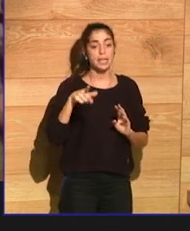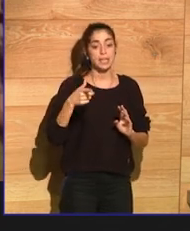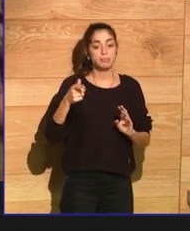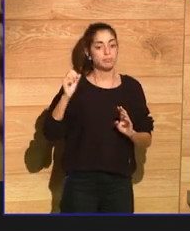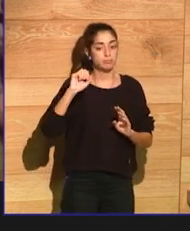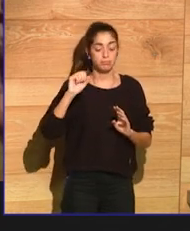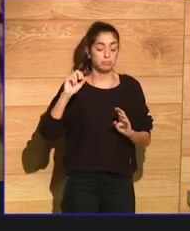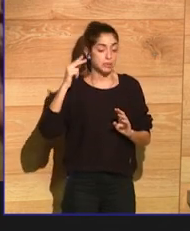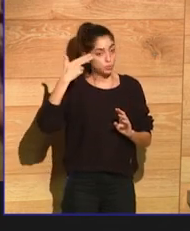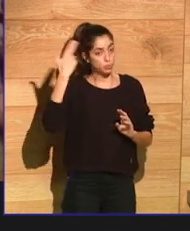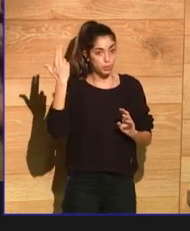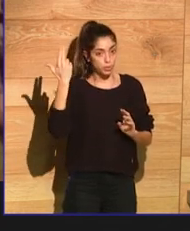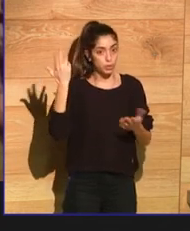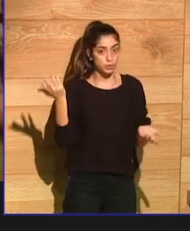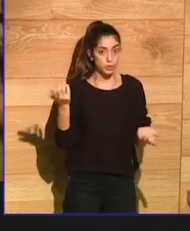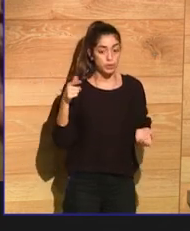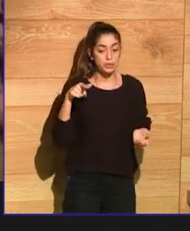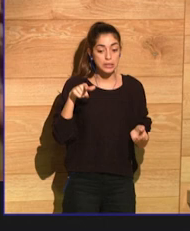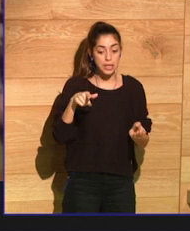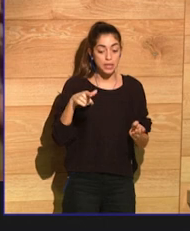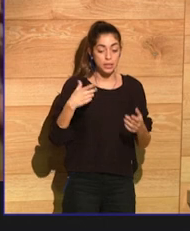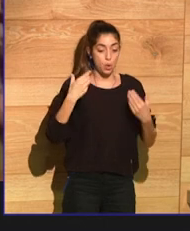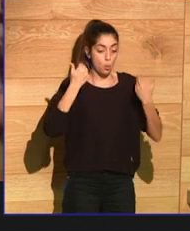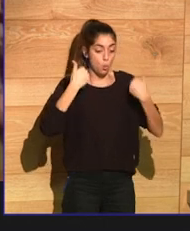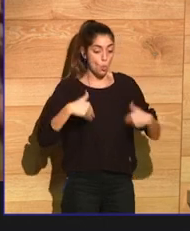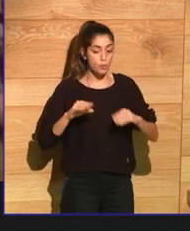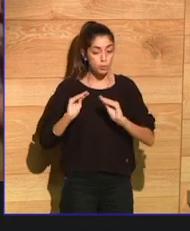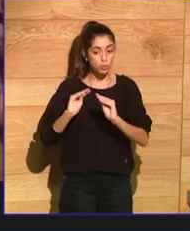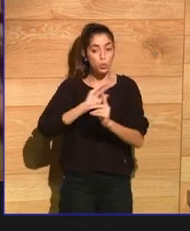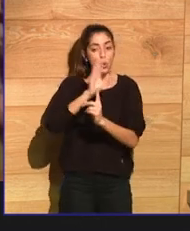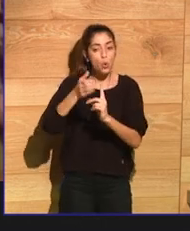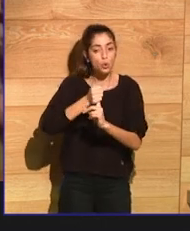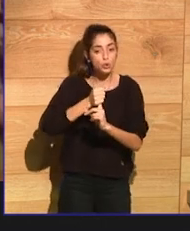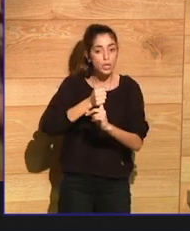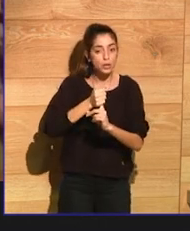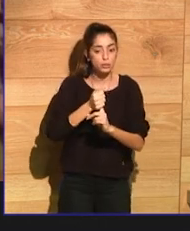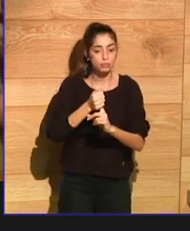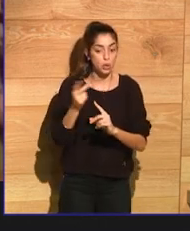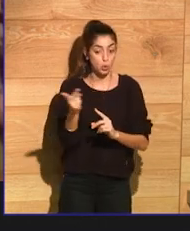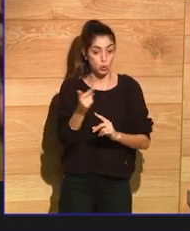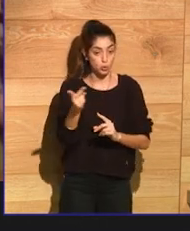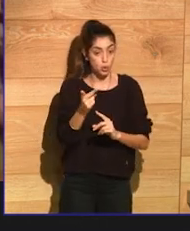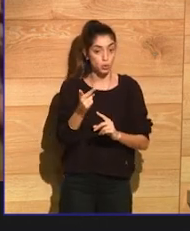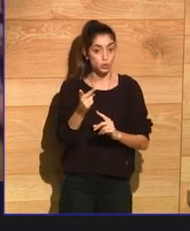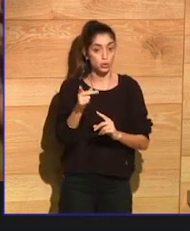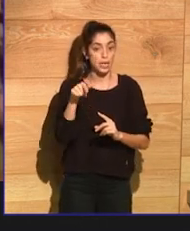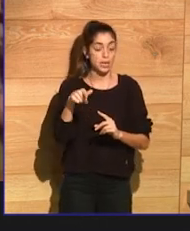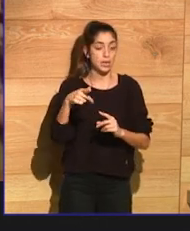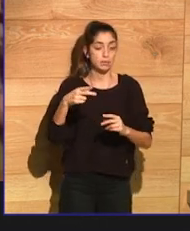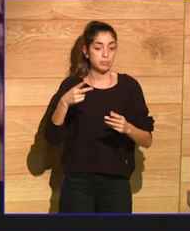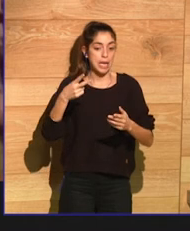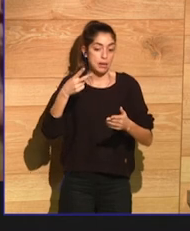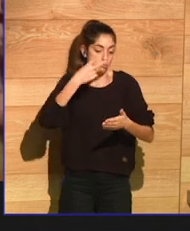very public readers of my work. In fact, one of my books, Lullaby,